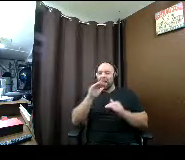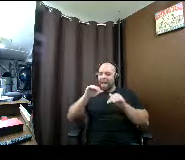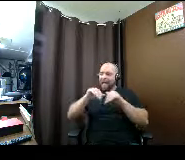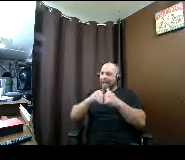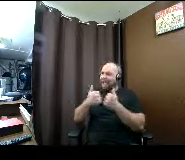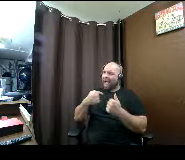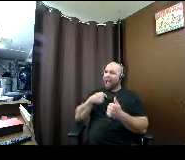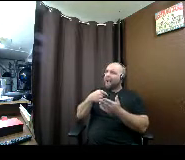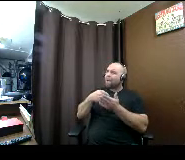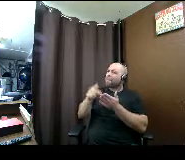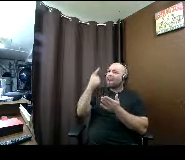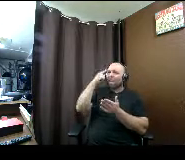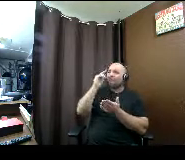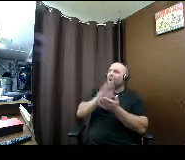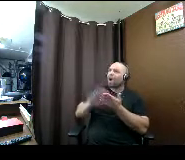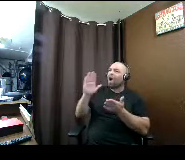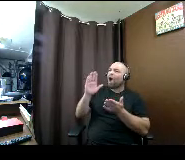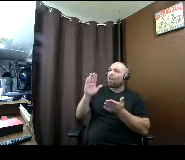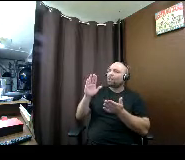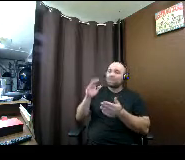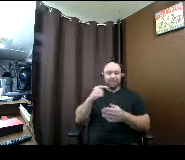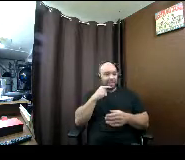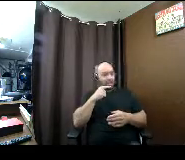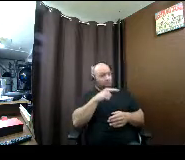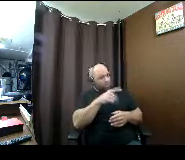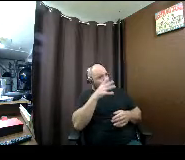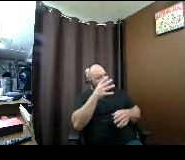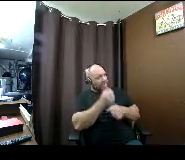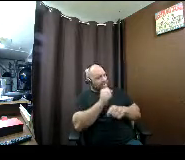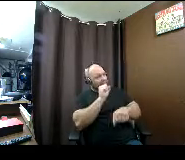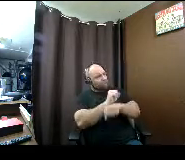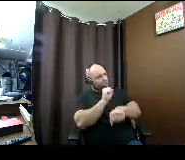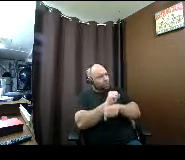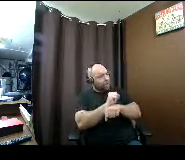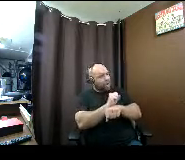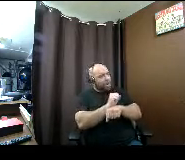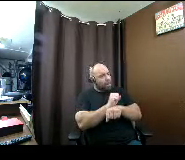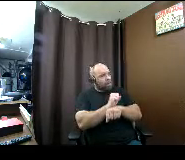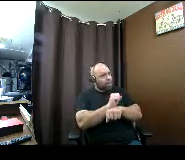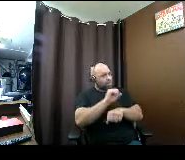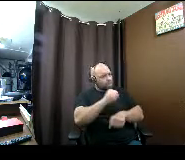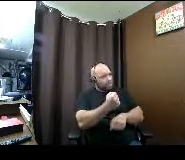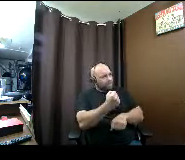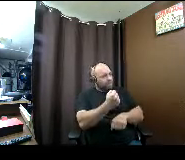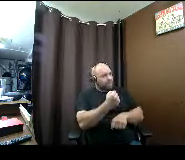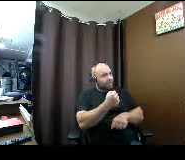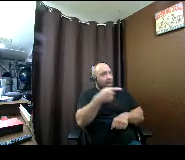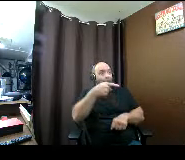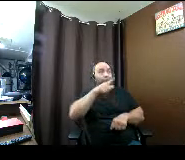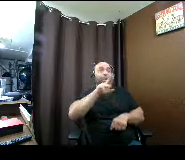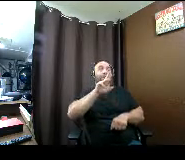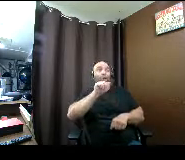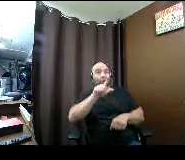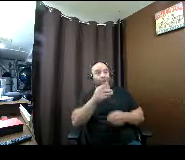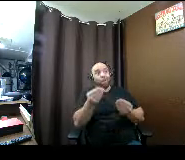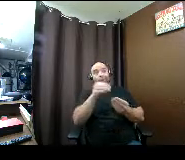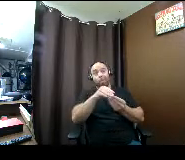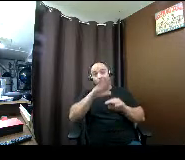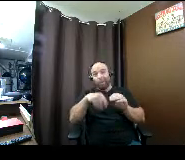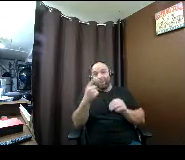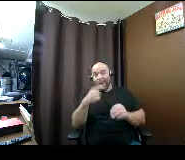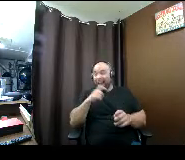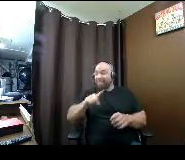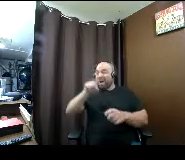college and she said you're gonna get some jobs here jobs plural there plural so i had to go get three jobs